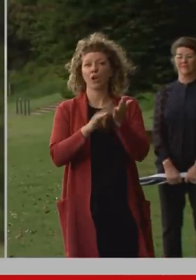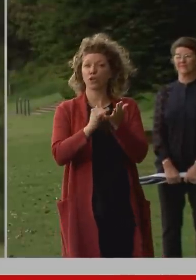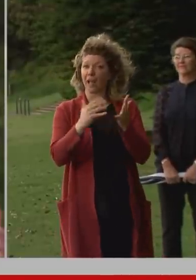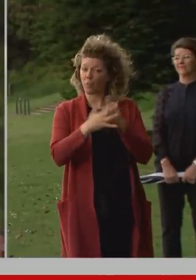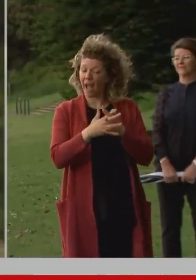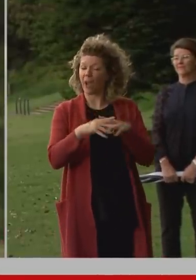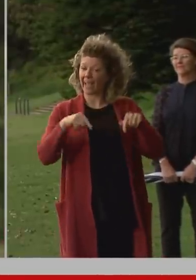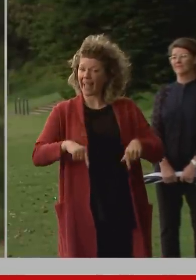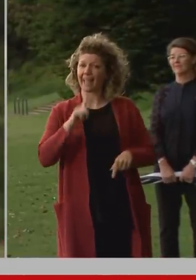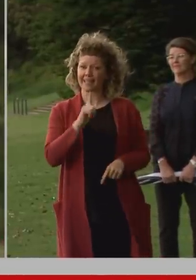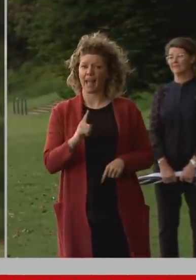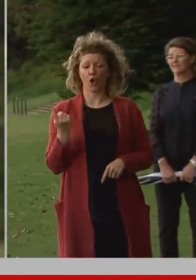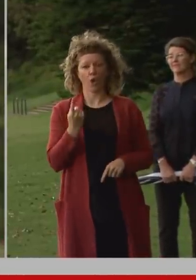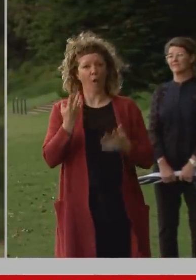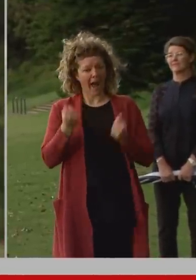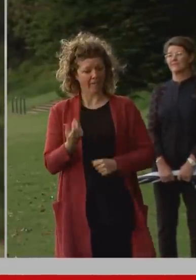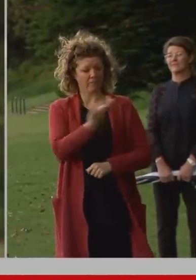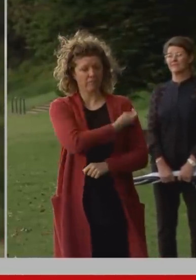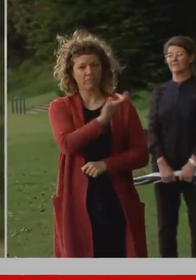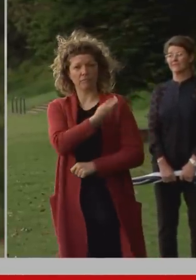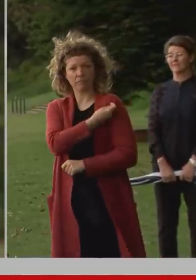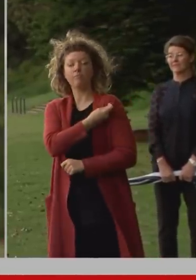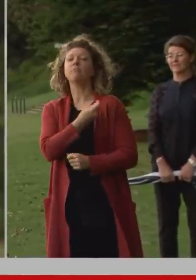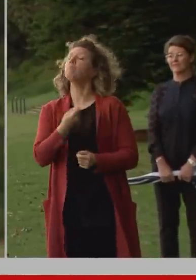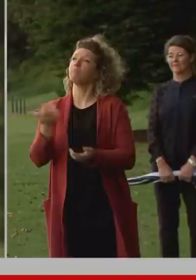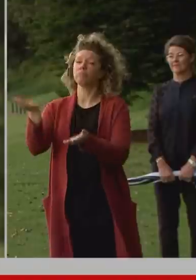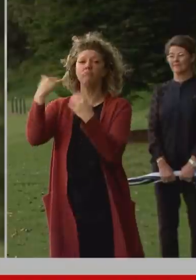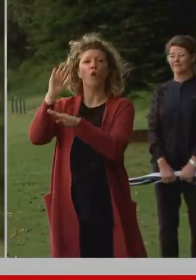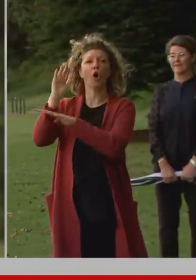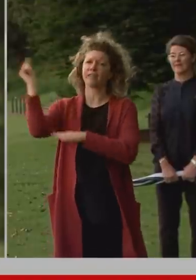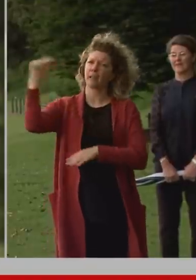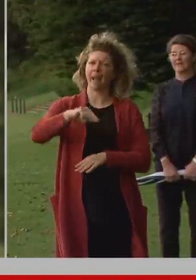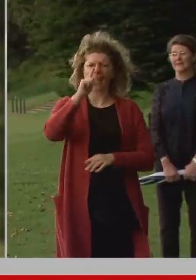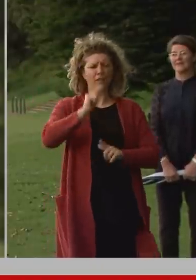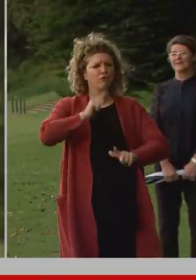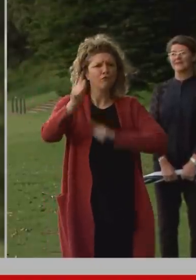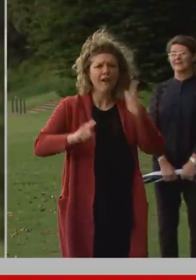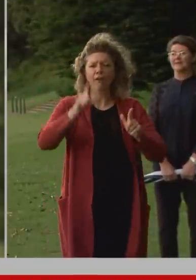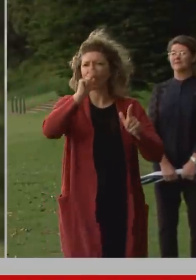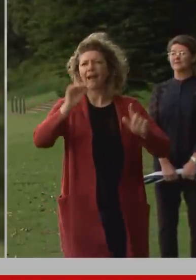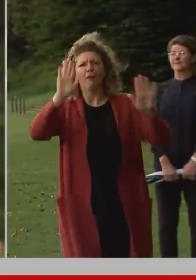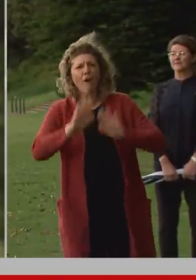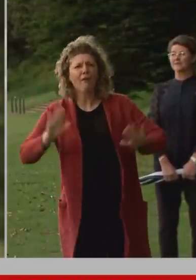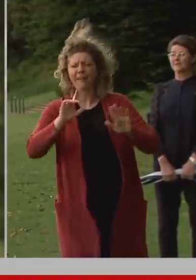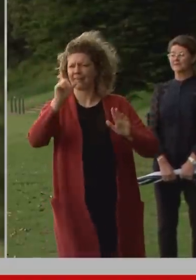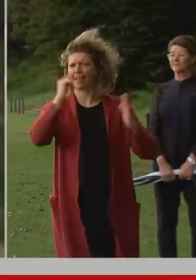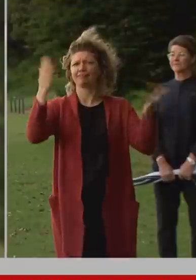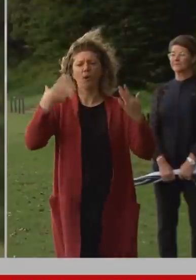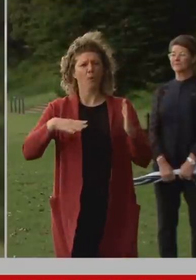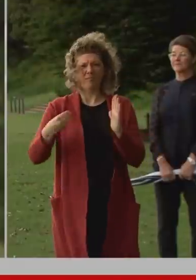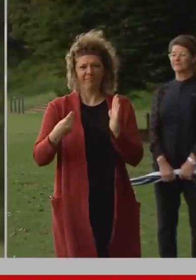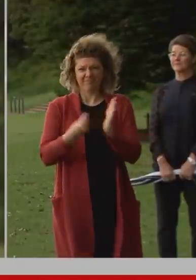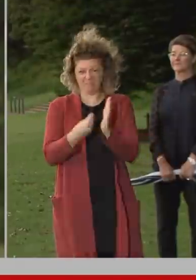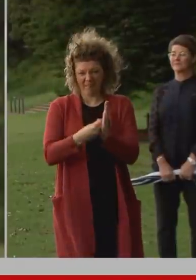welcome home uh every Australian overseas we want tourism back we want people back into work and make and get our economy